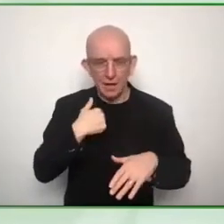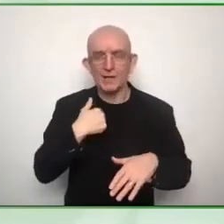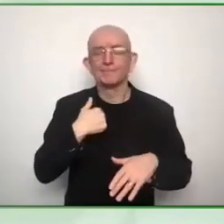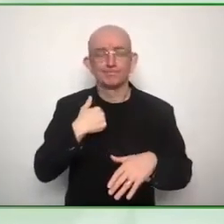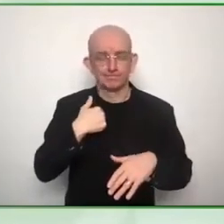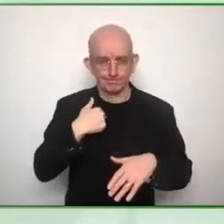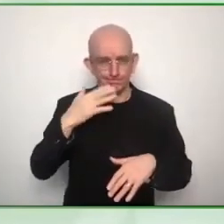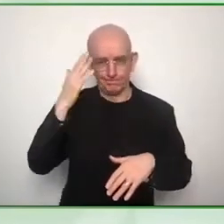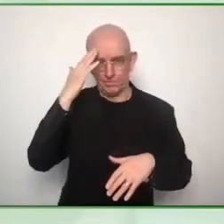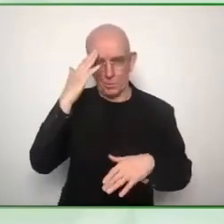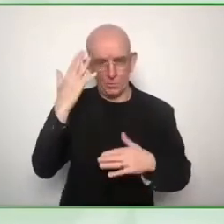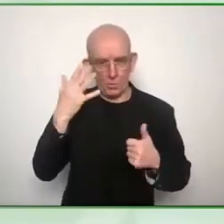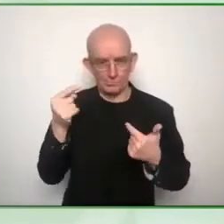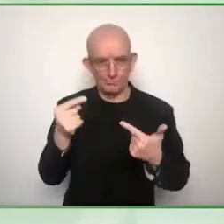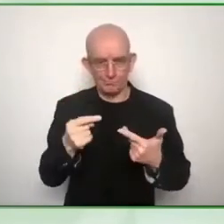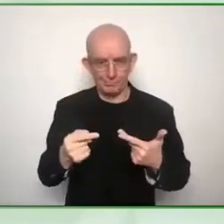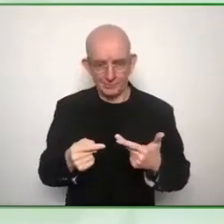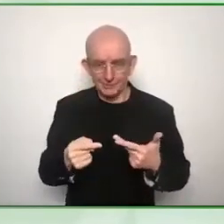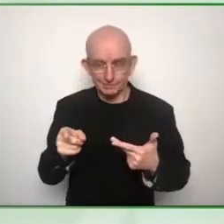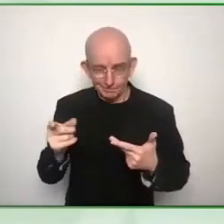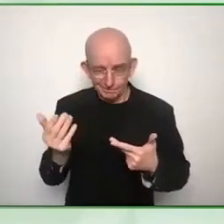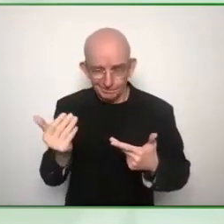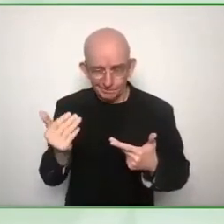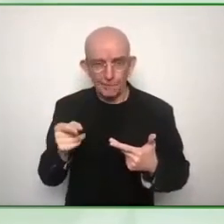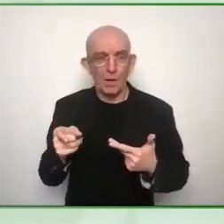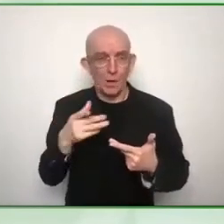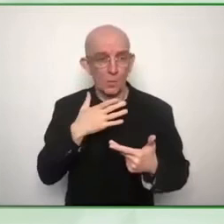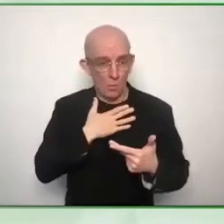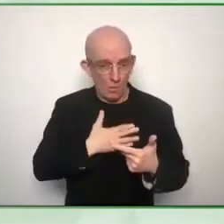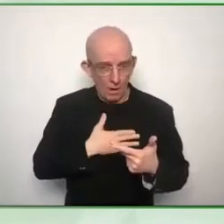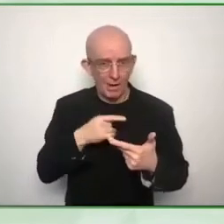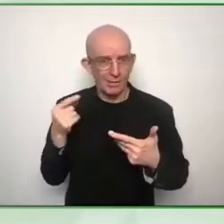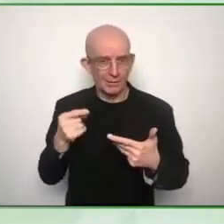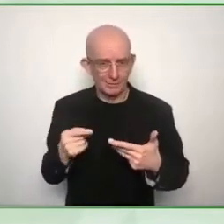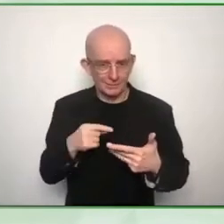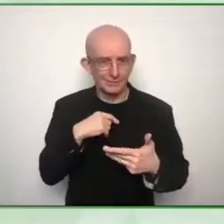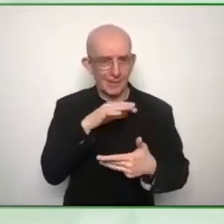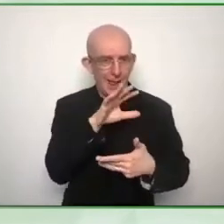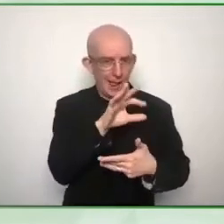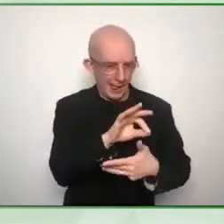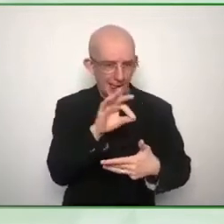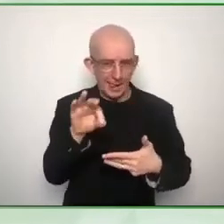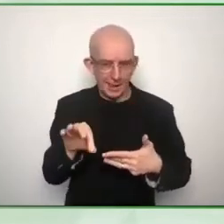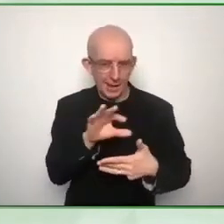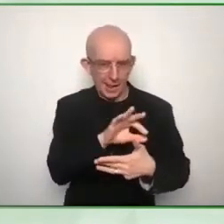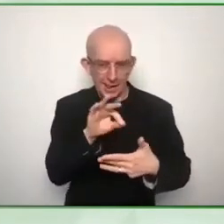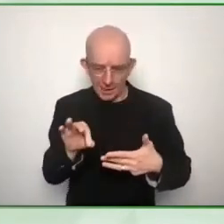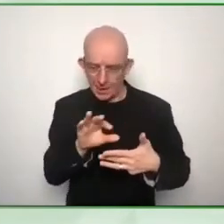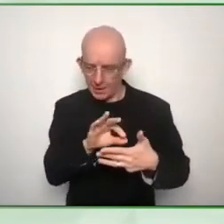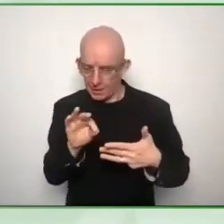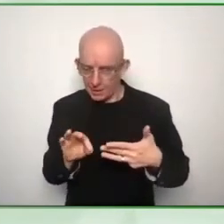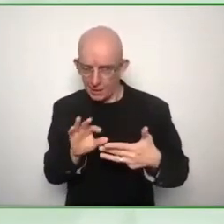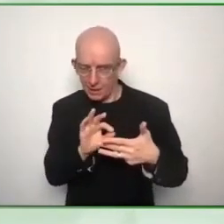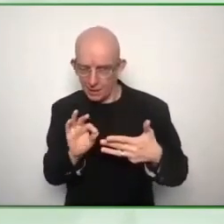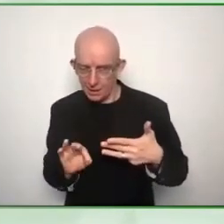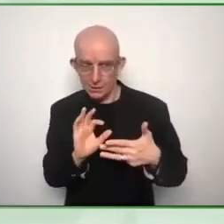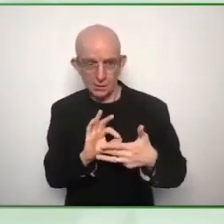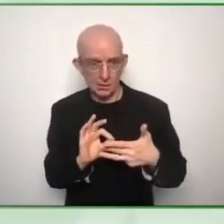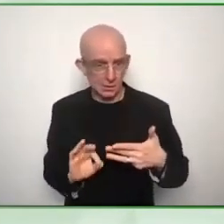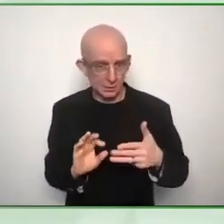you know if it's there it's it's there and they can have a look but they wanted to know what was there for them uh predominantly